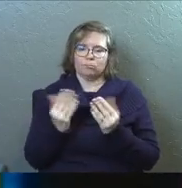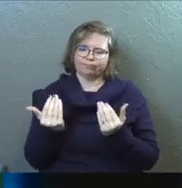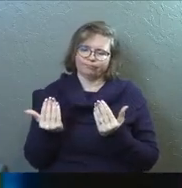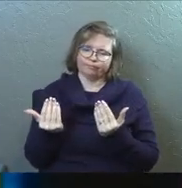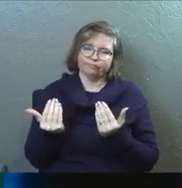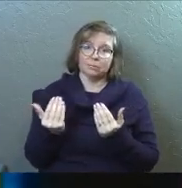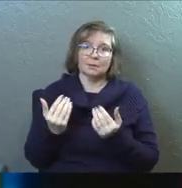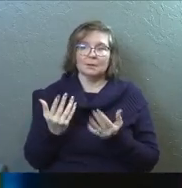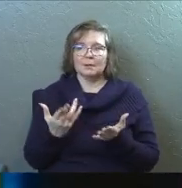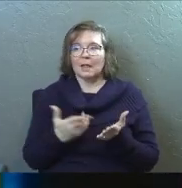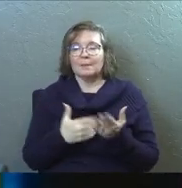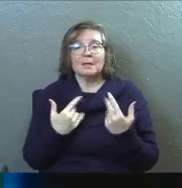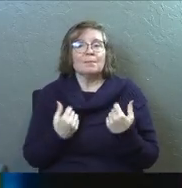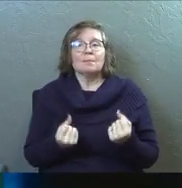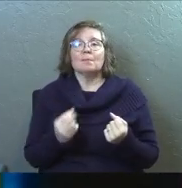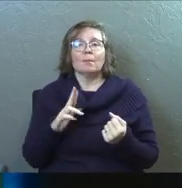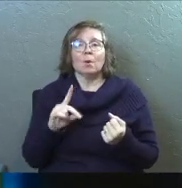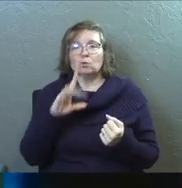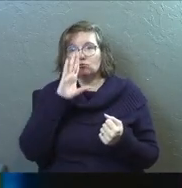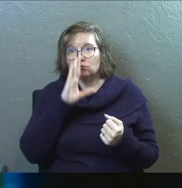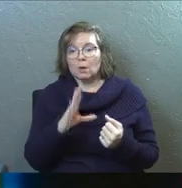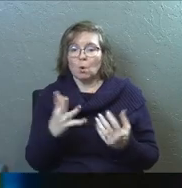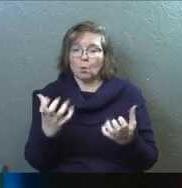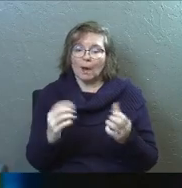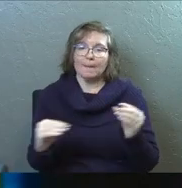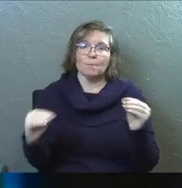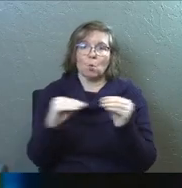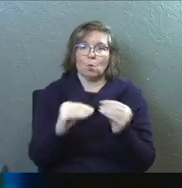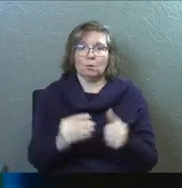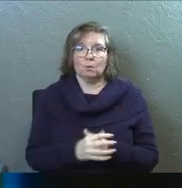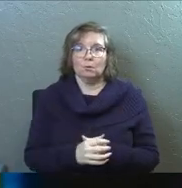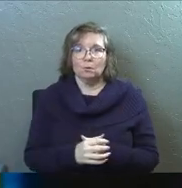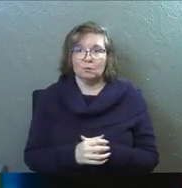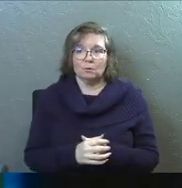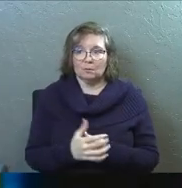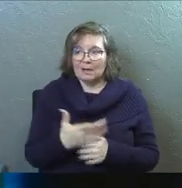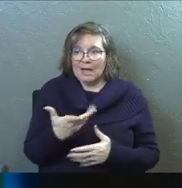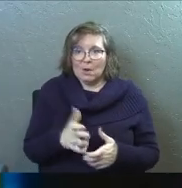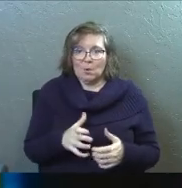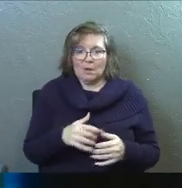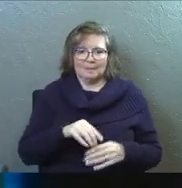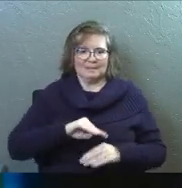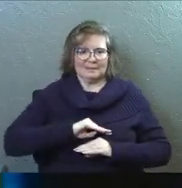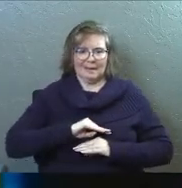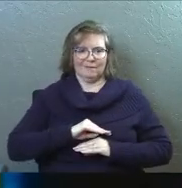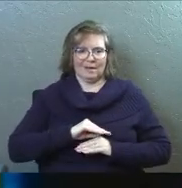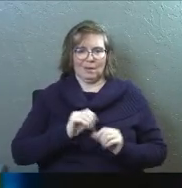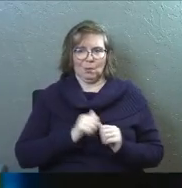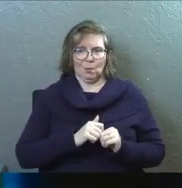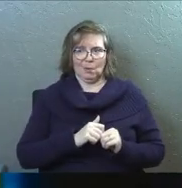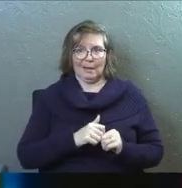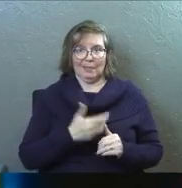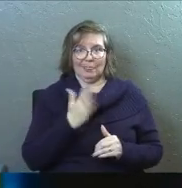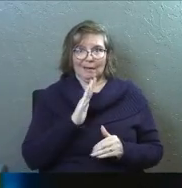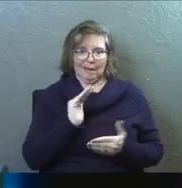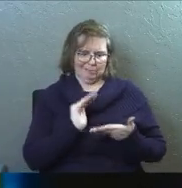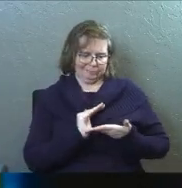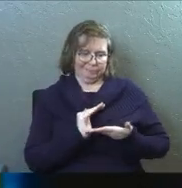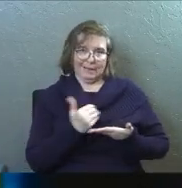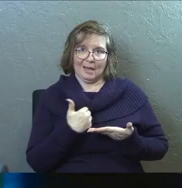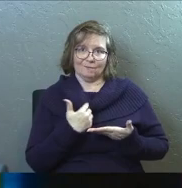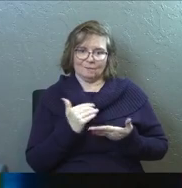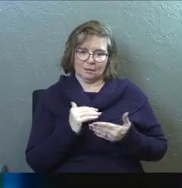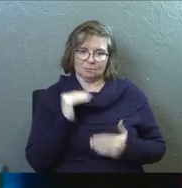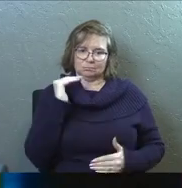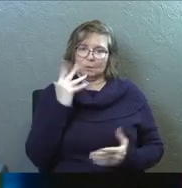Like let's, let's just be, let's be bold. Let's be straight up about it. Let's want more. I don't want to be satisfied at all with the amount of God that I have right now.